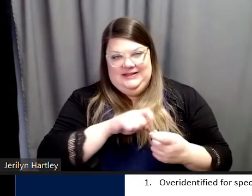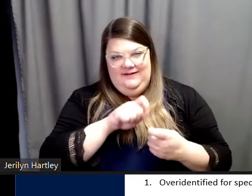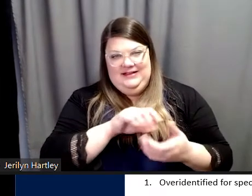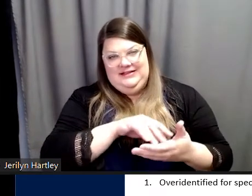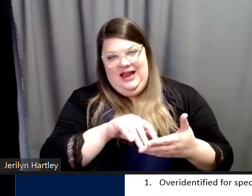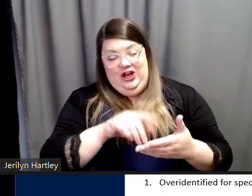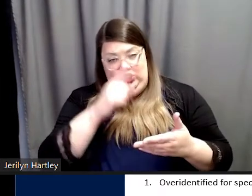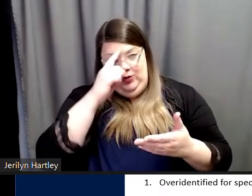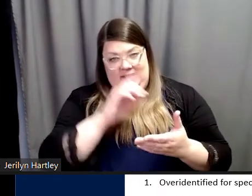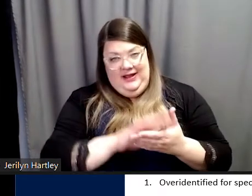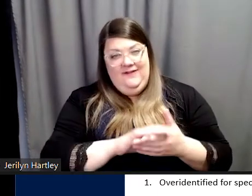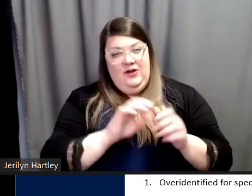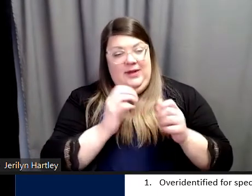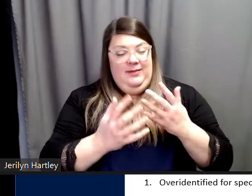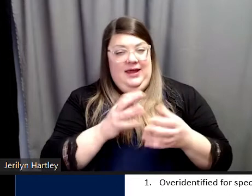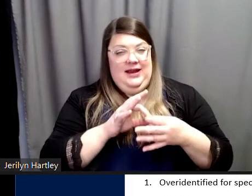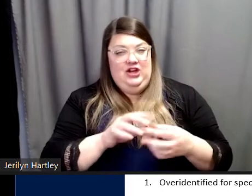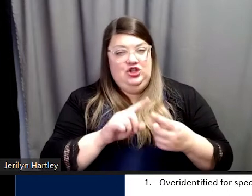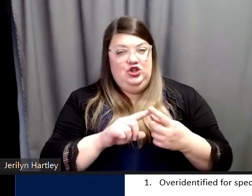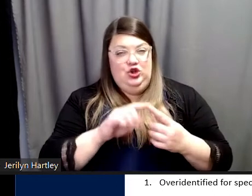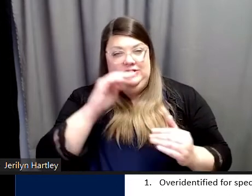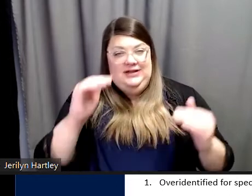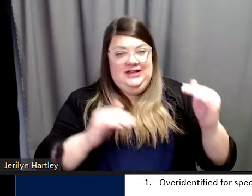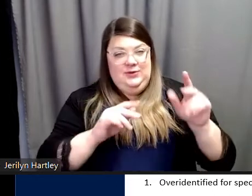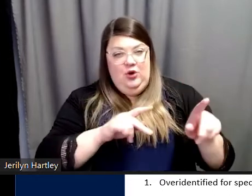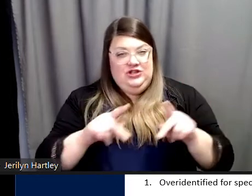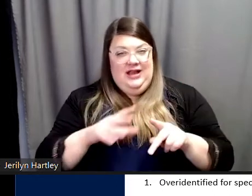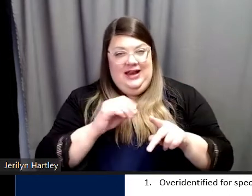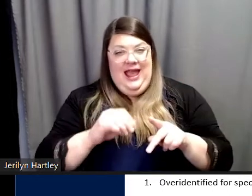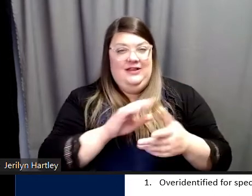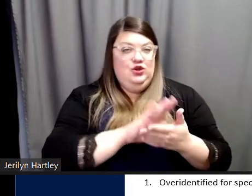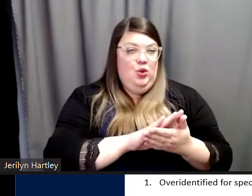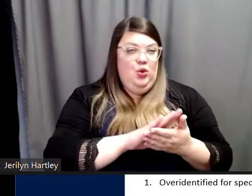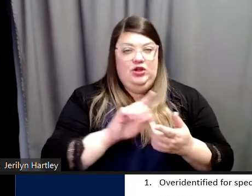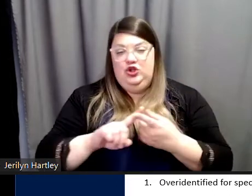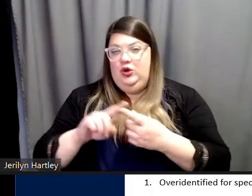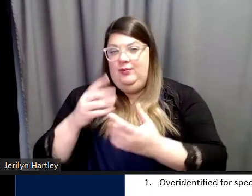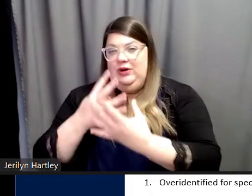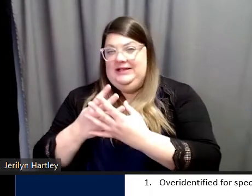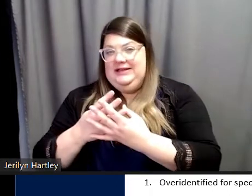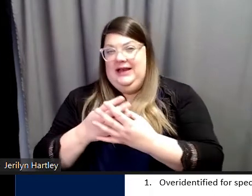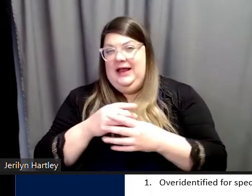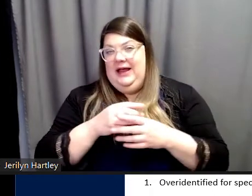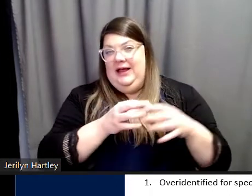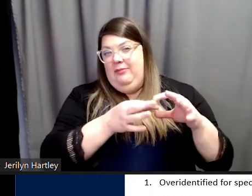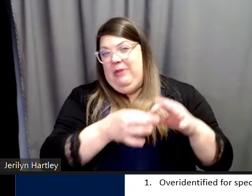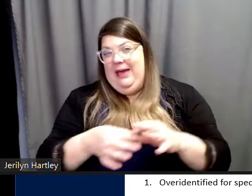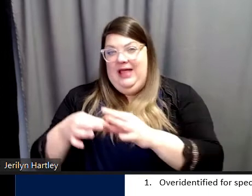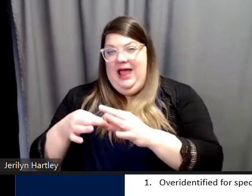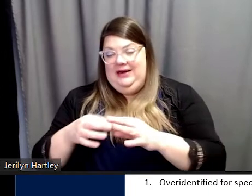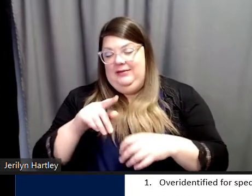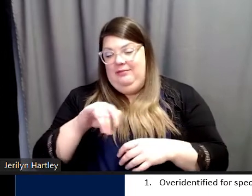may be a connection to disproportionality and the school to prison pipeline phenomenon? Yes, I definitely